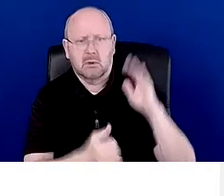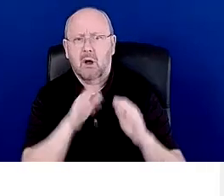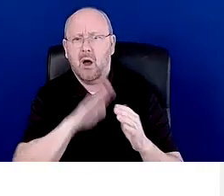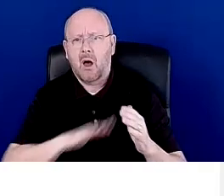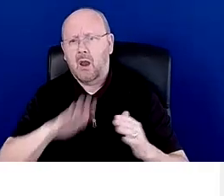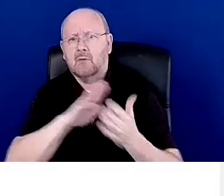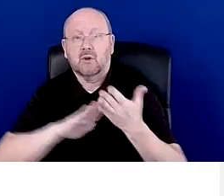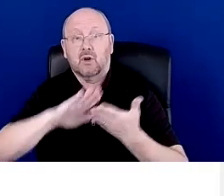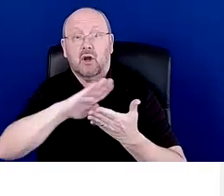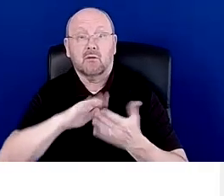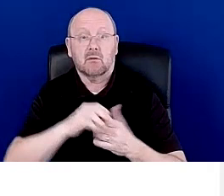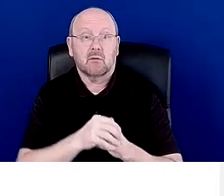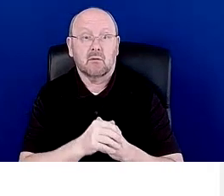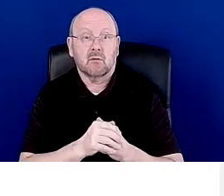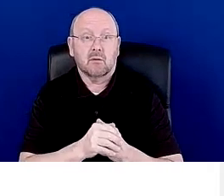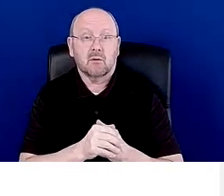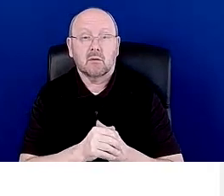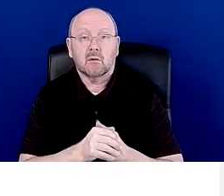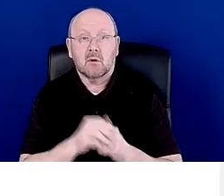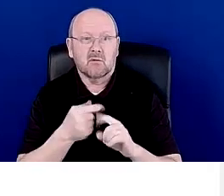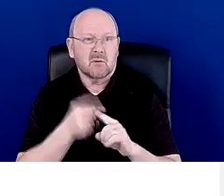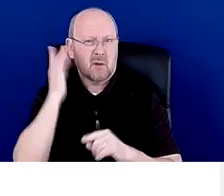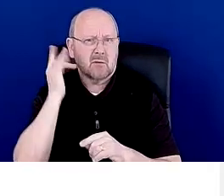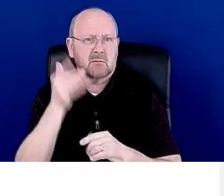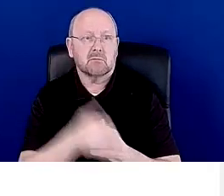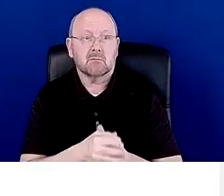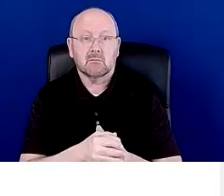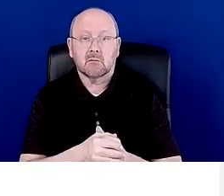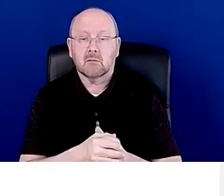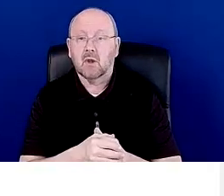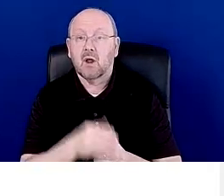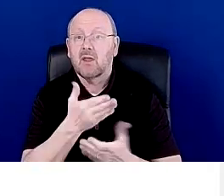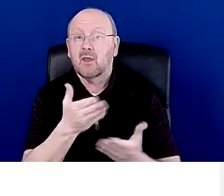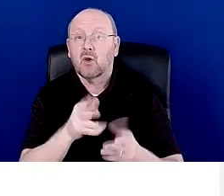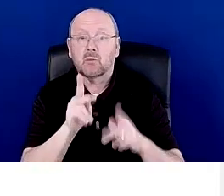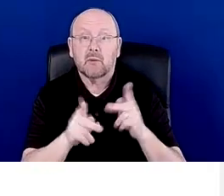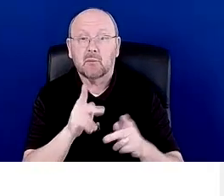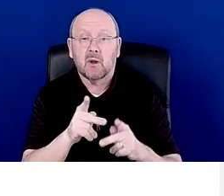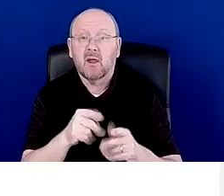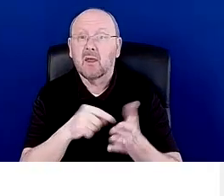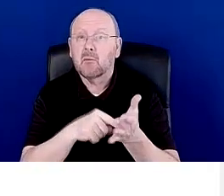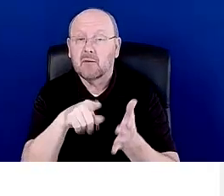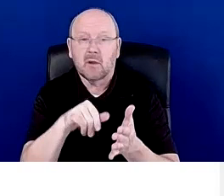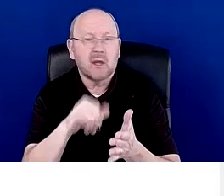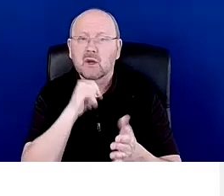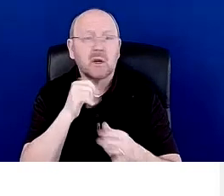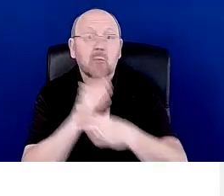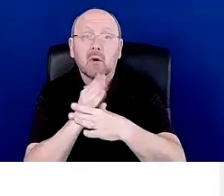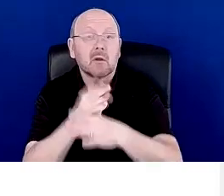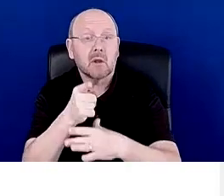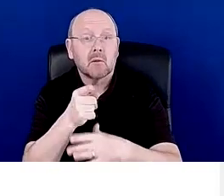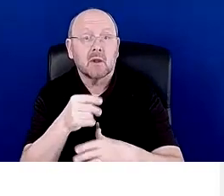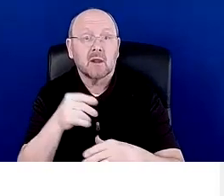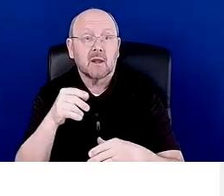um, that you can contact, um, on here. And just know these people are paid to do this position. So you're not bugging them. No. Yeah.